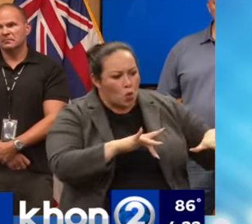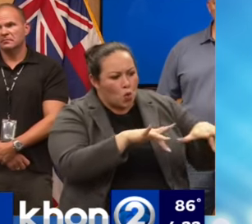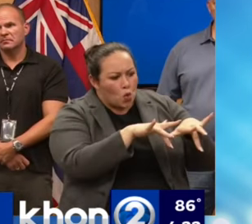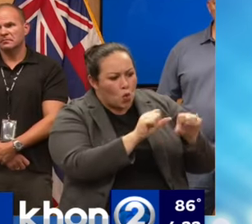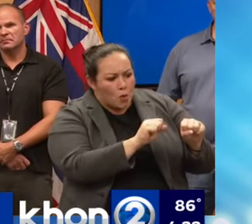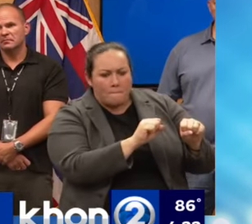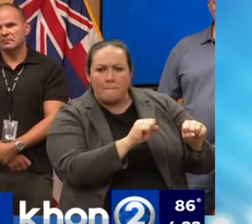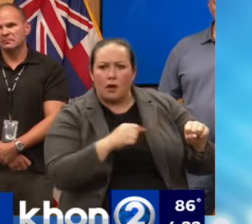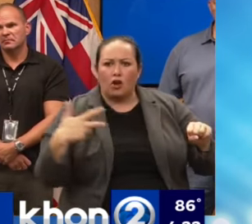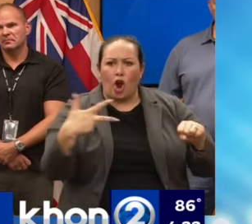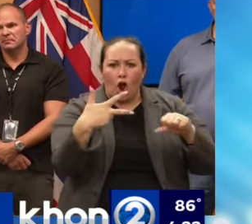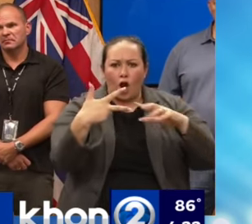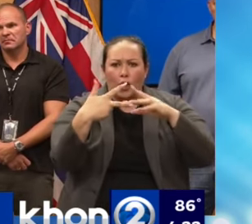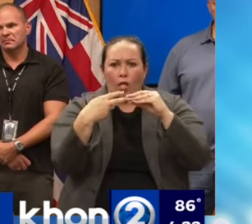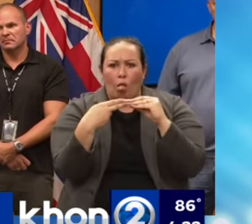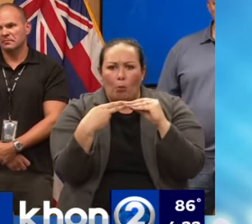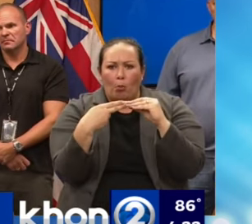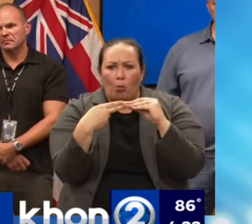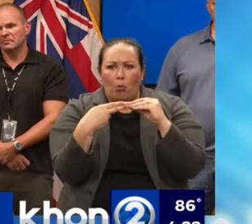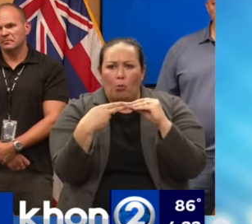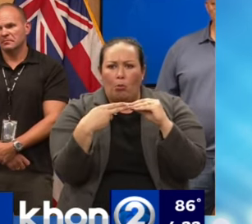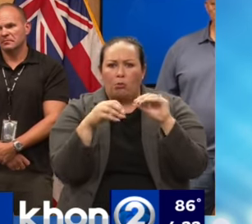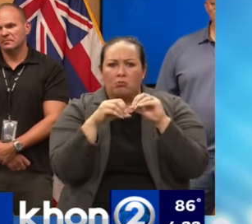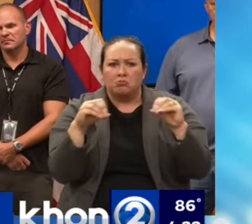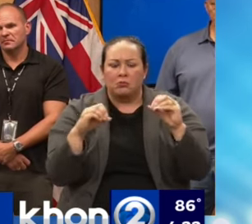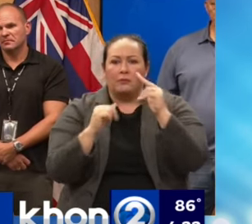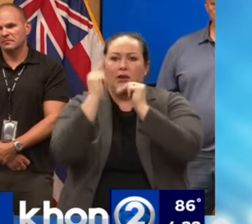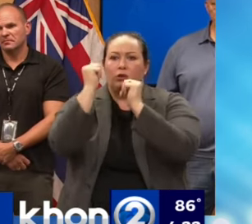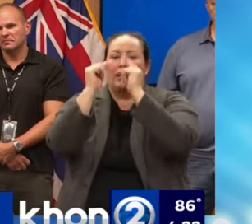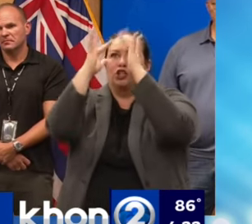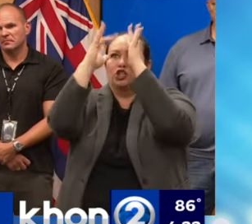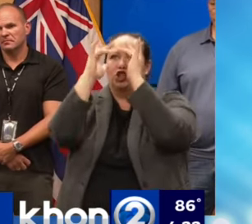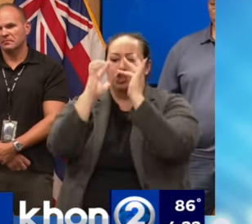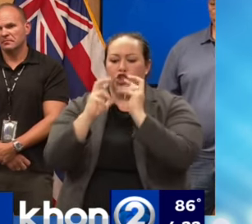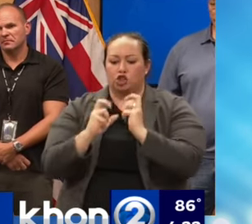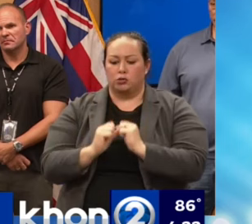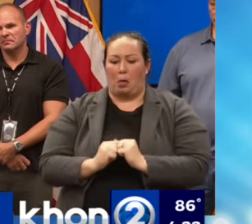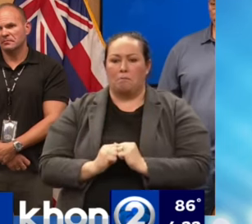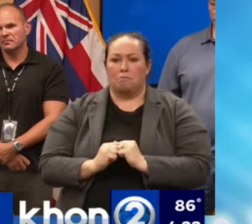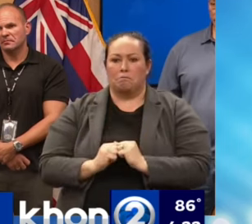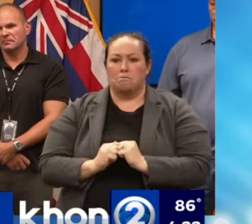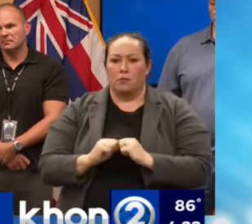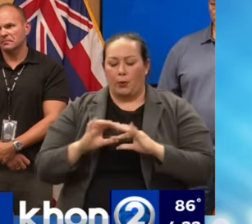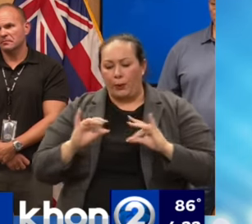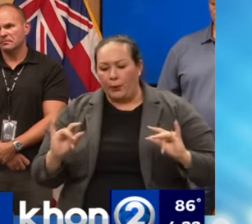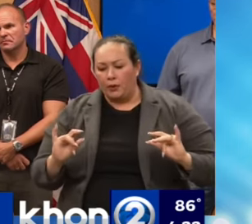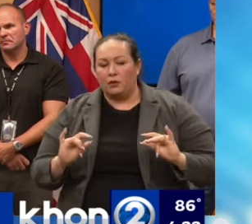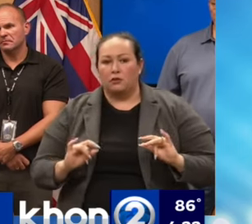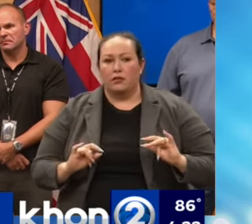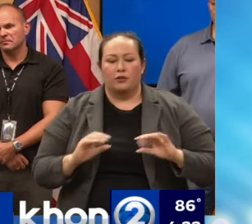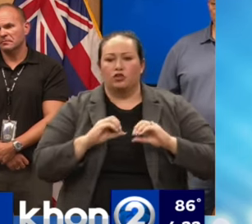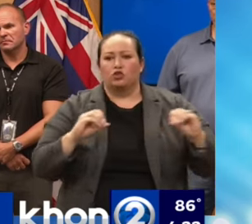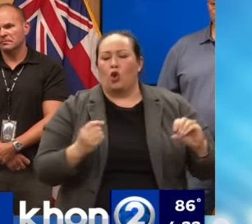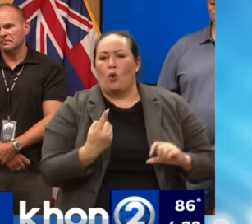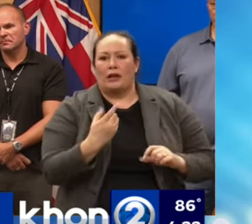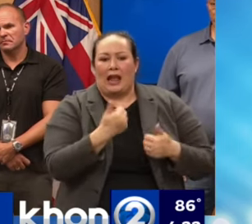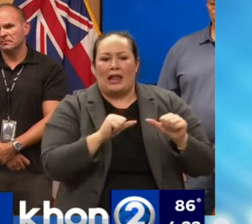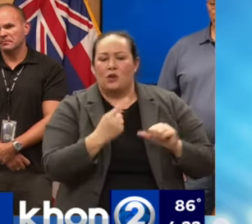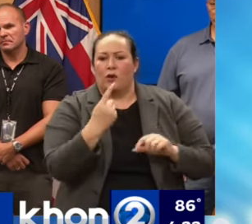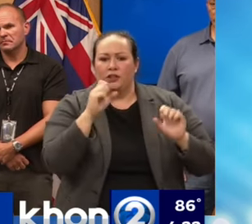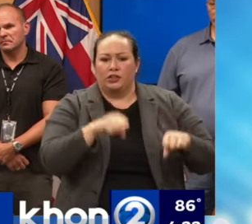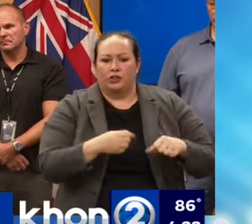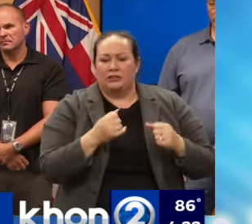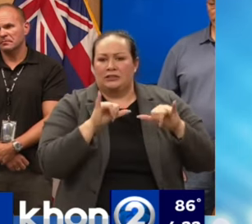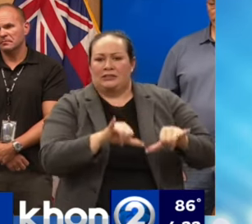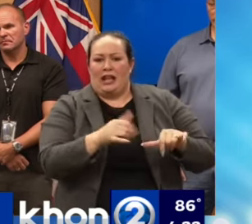buildings. There's no way anyone could stay in that space or be in that space. The